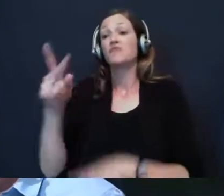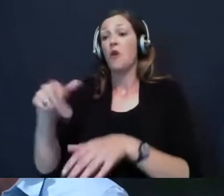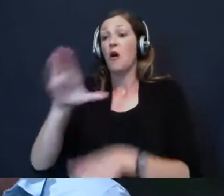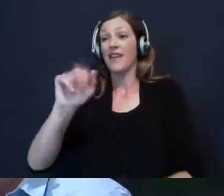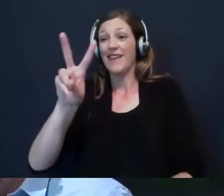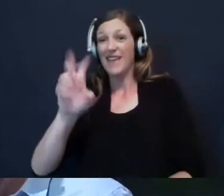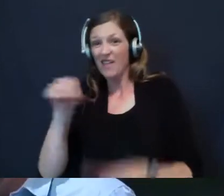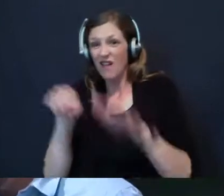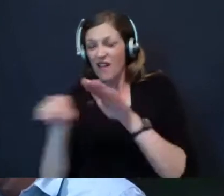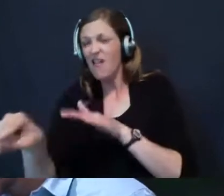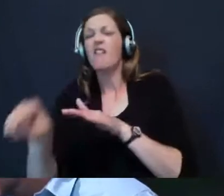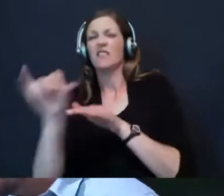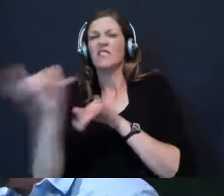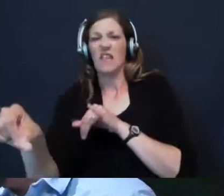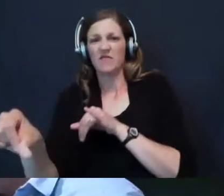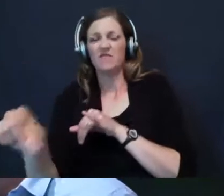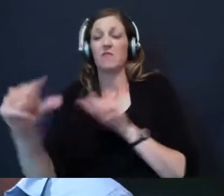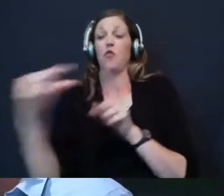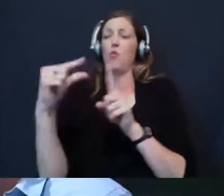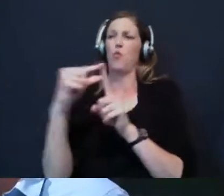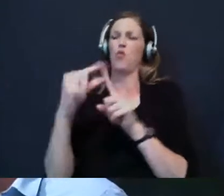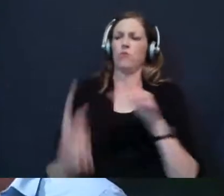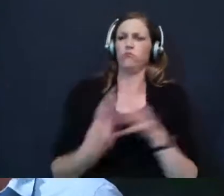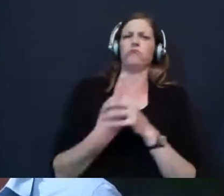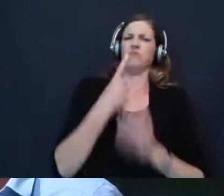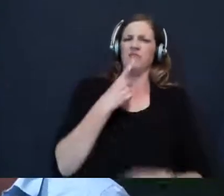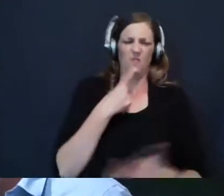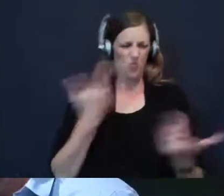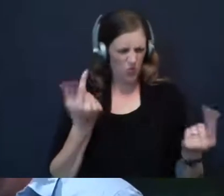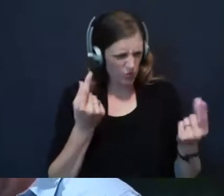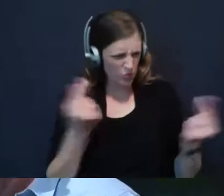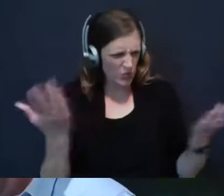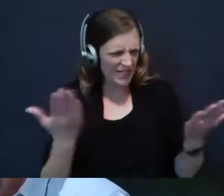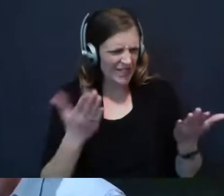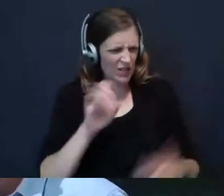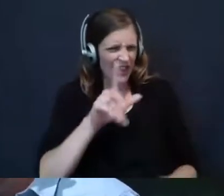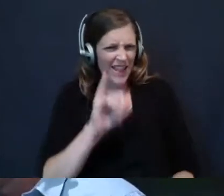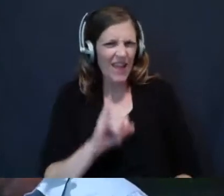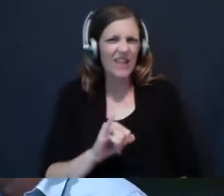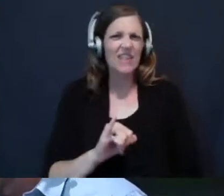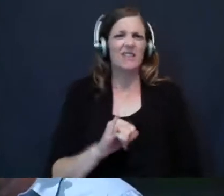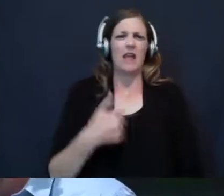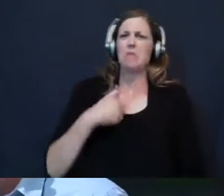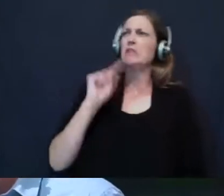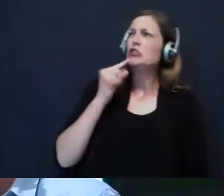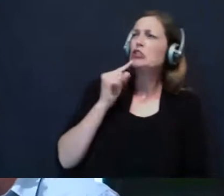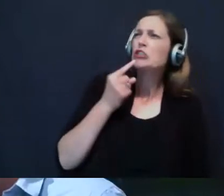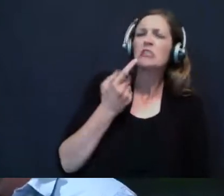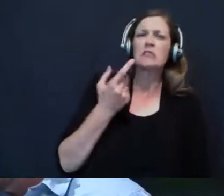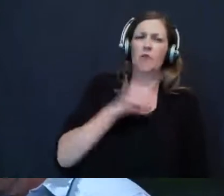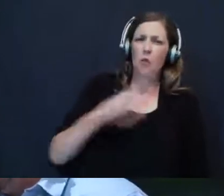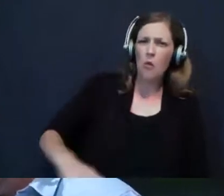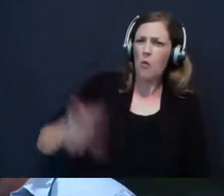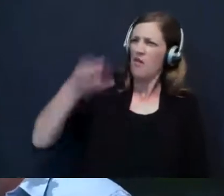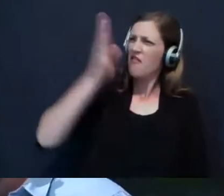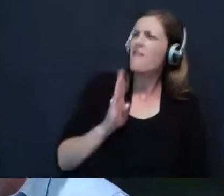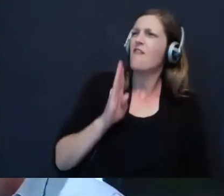the word of the Lord came to him and said to him, What are you doing here, Elijah? He said, I've been very jealous for the Lord, the God of hosts. For the